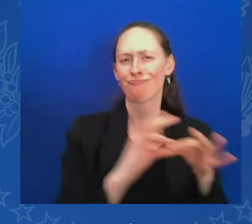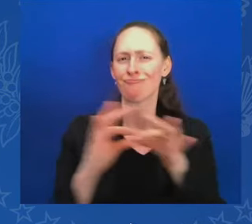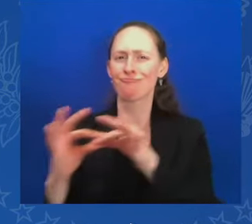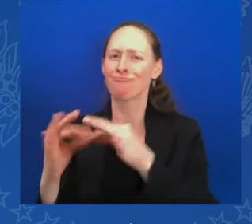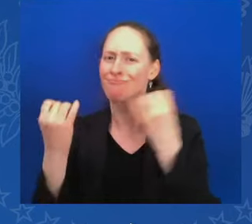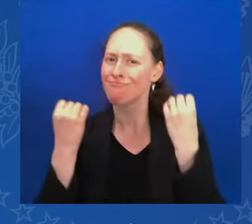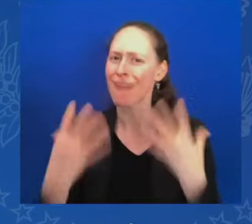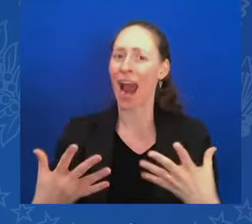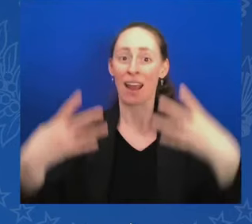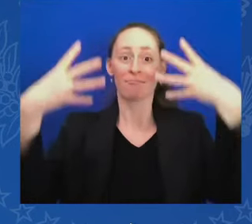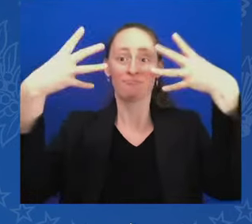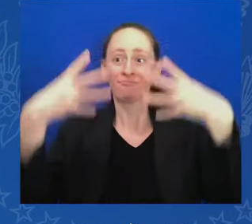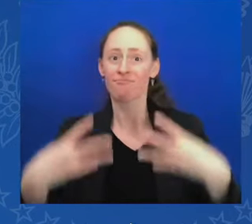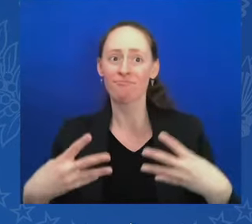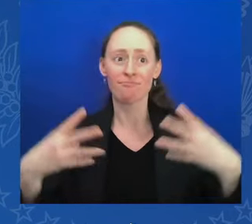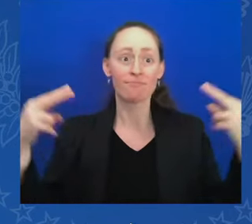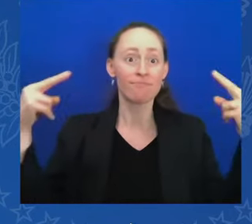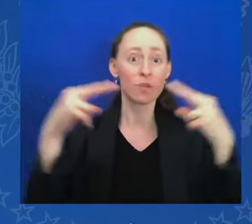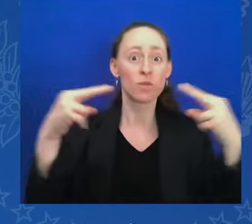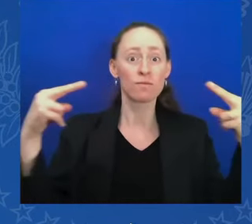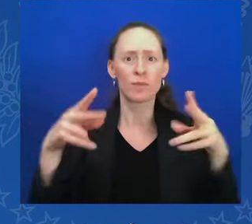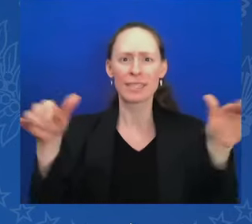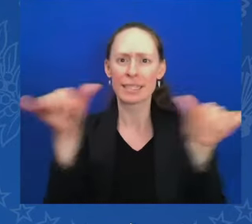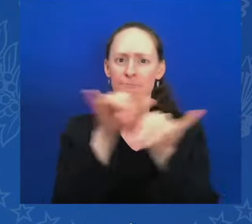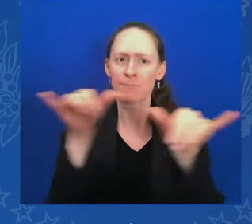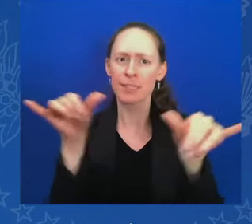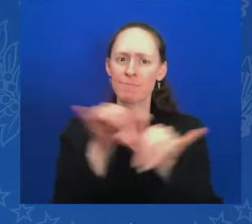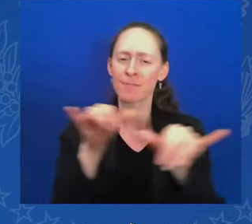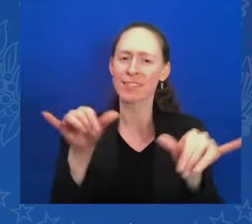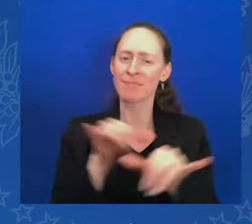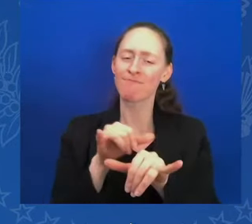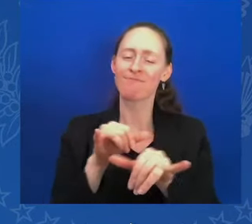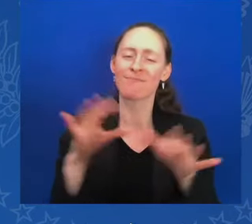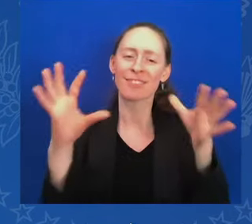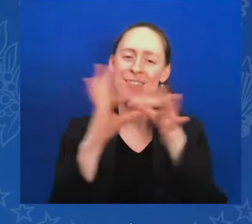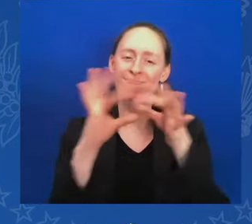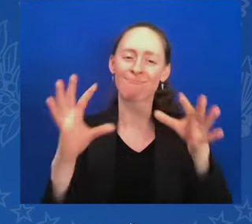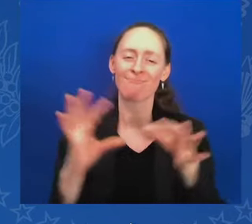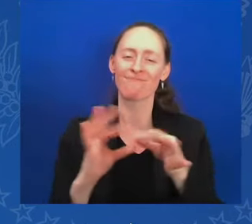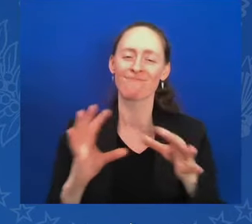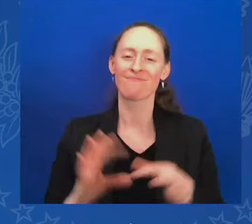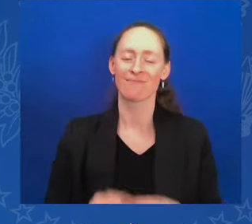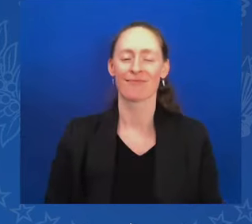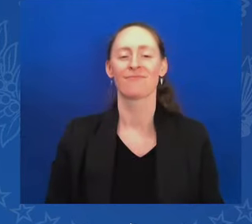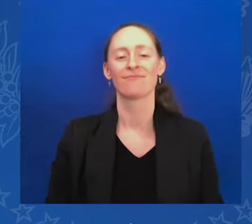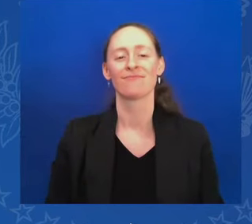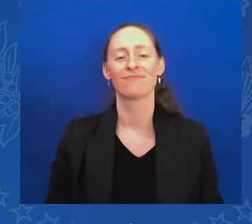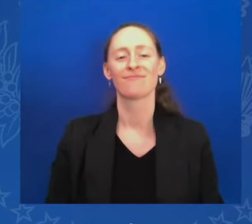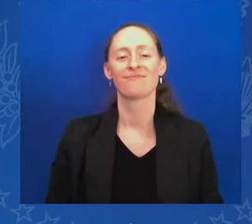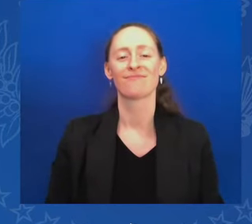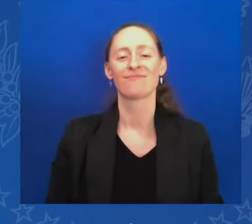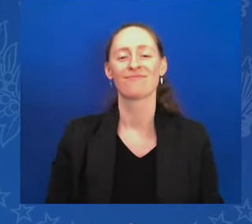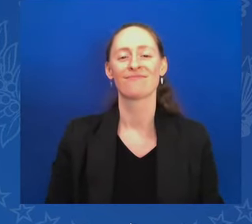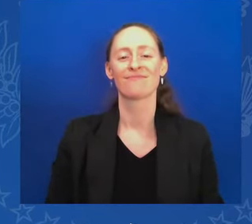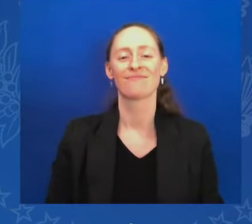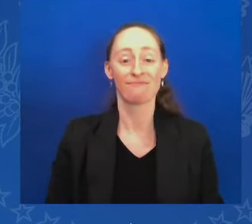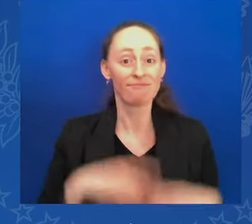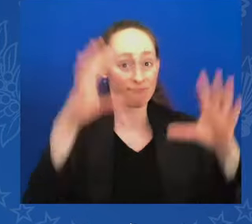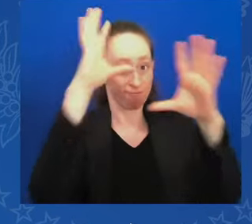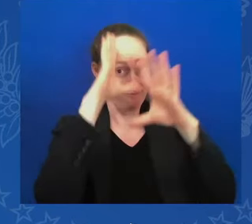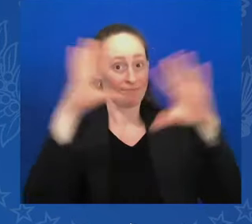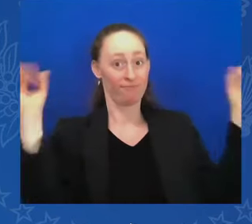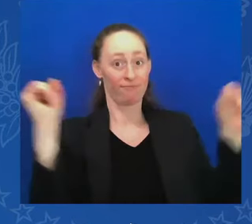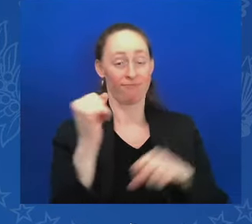traveled 17,000 miles with him in Tibetan — I was out at the Tibetan Plateau. And he looked at me and he said to me, can you define America?